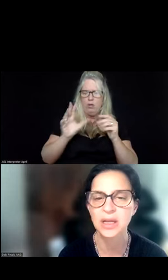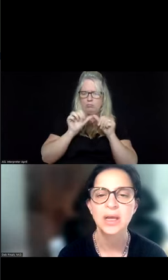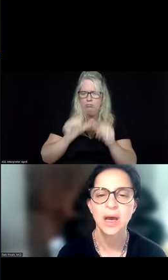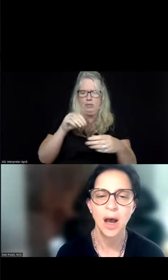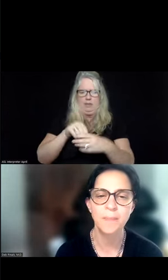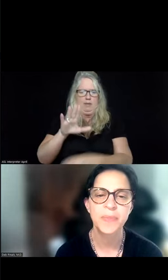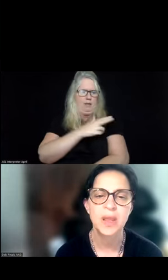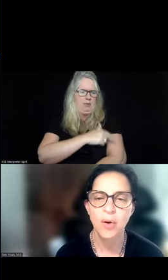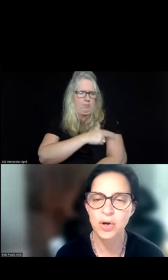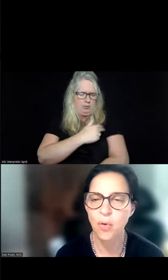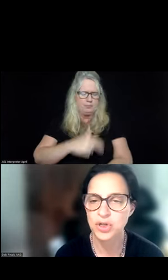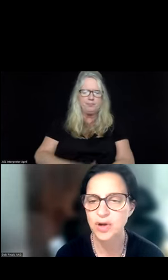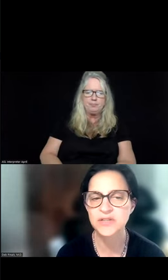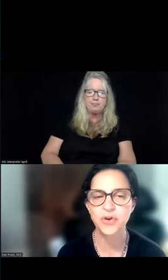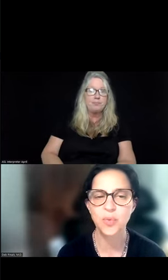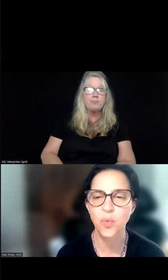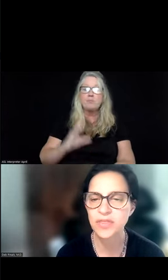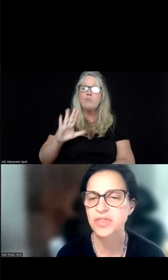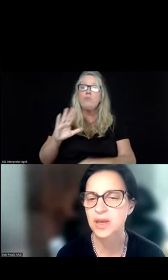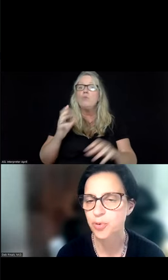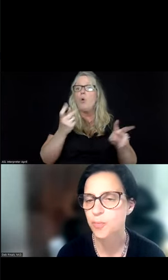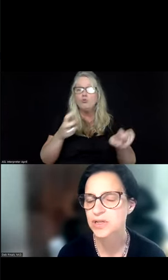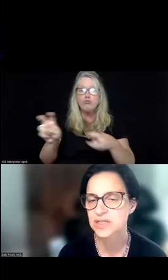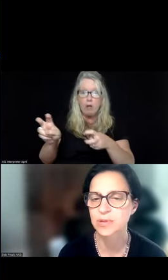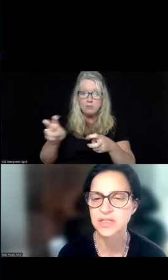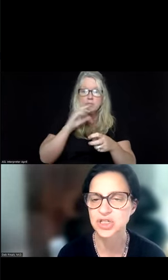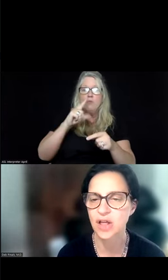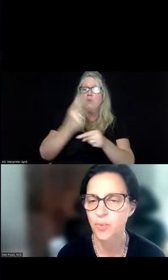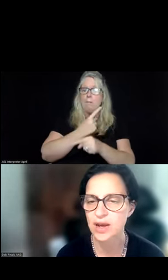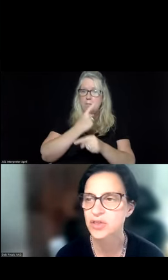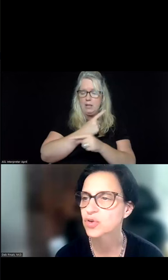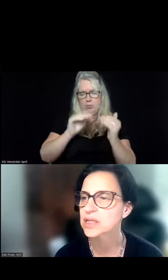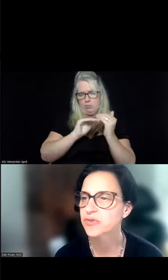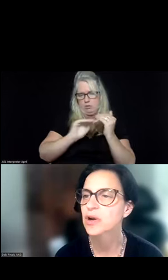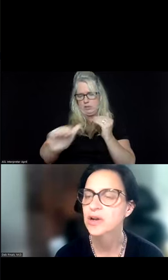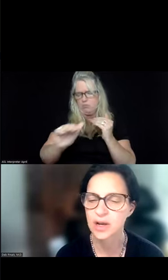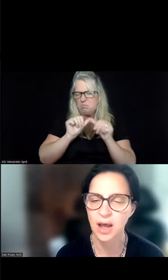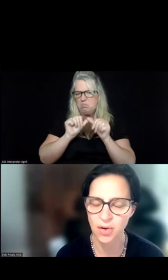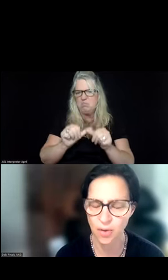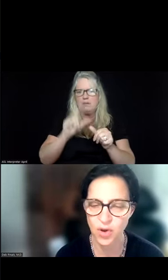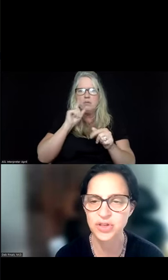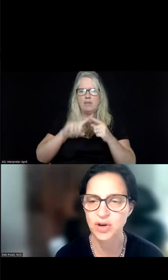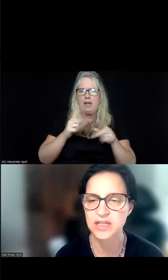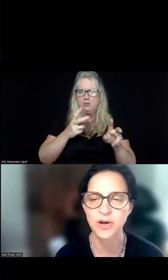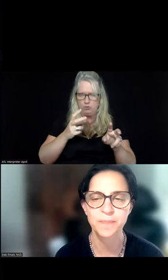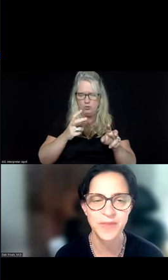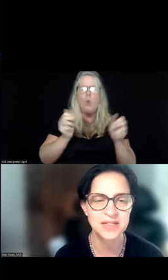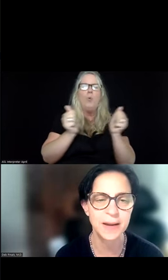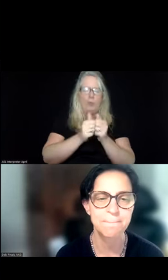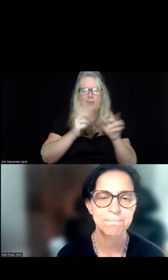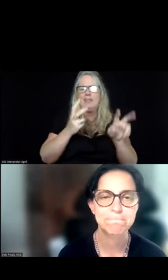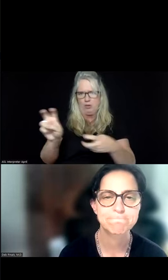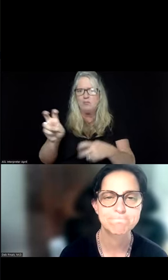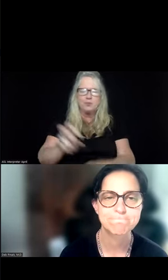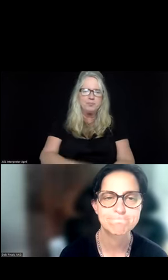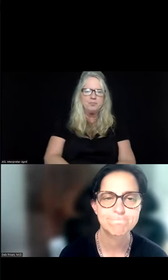ability or transferred with the appropriate stabilization on the way to the transfer, with the transfer. Next